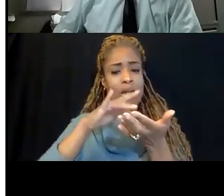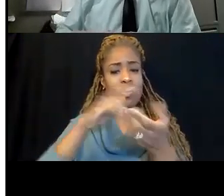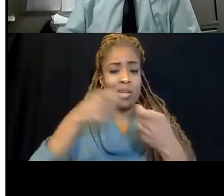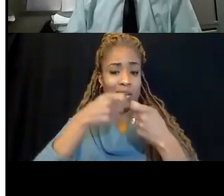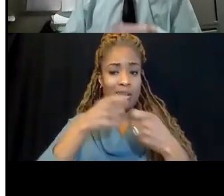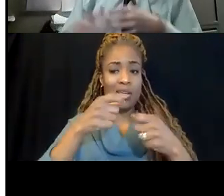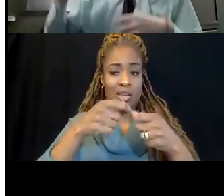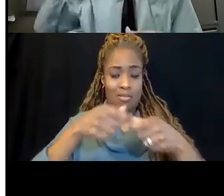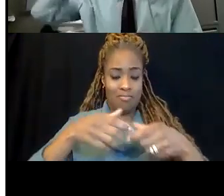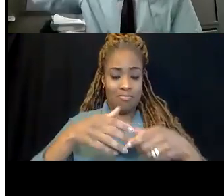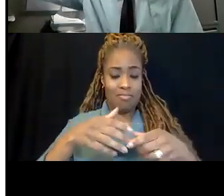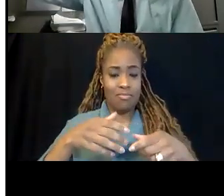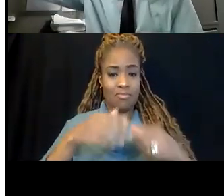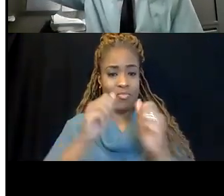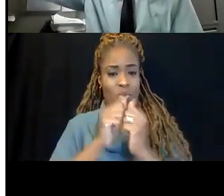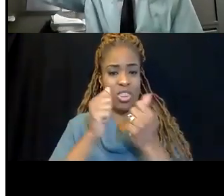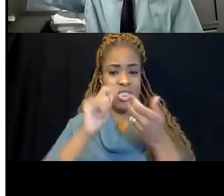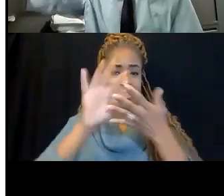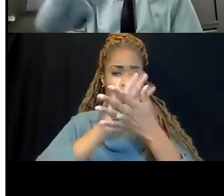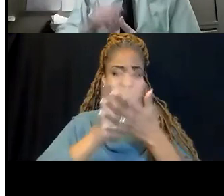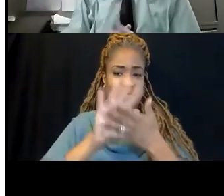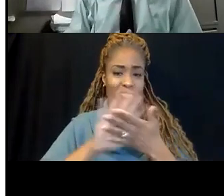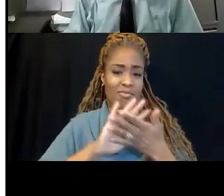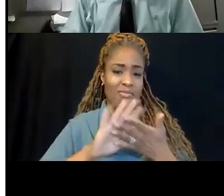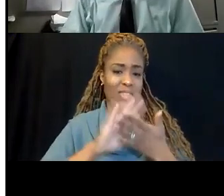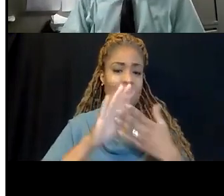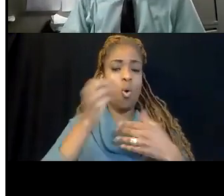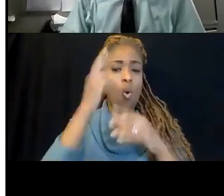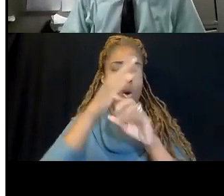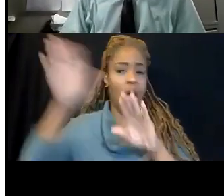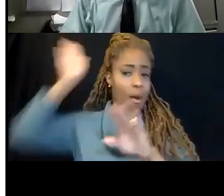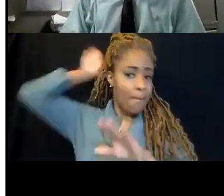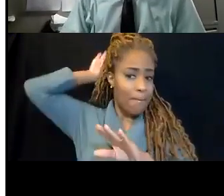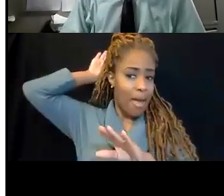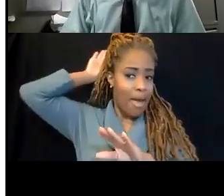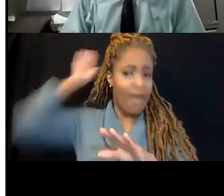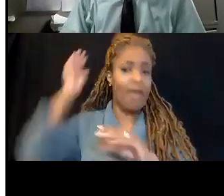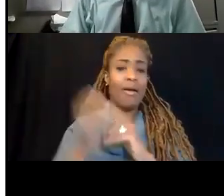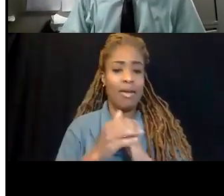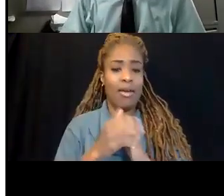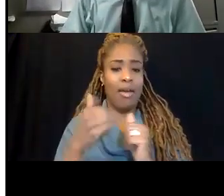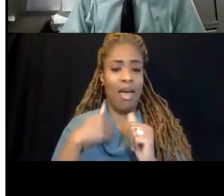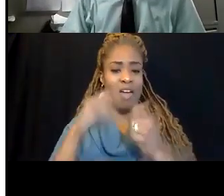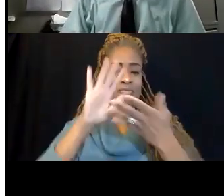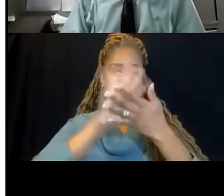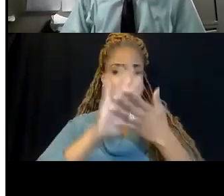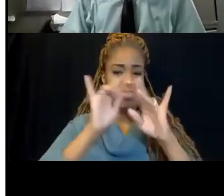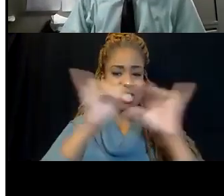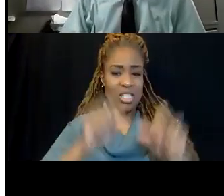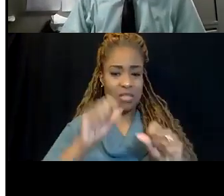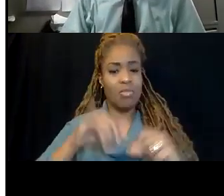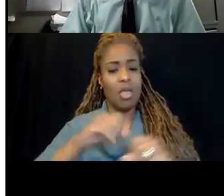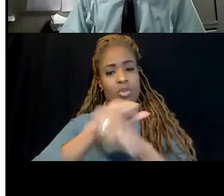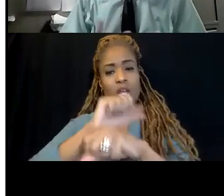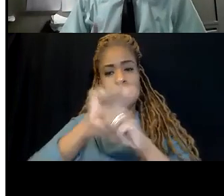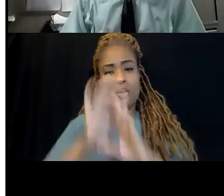or the unit is actually in the back of the helmet itself. And with that, it protects the employees from any